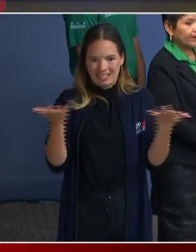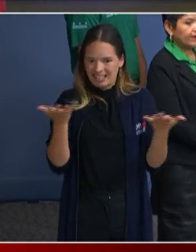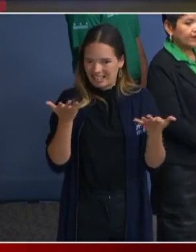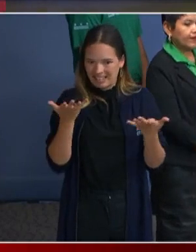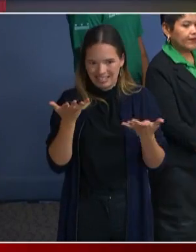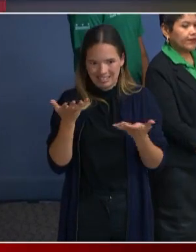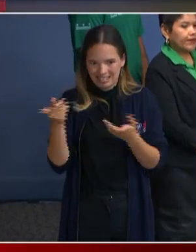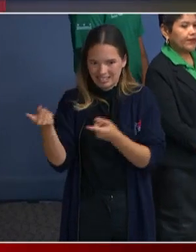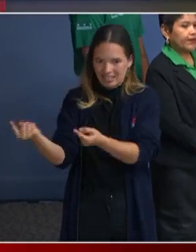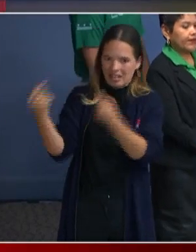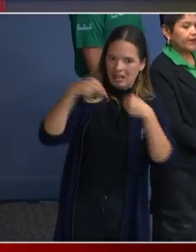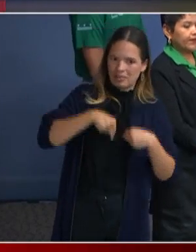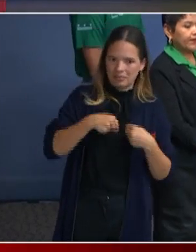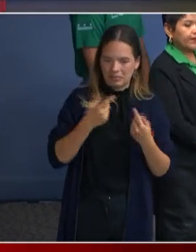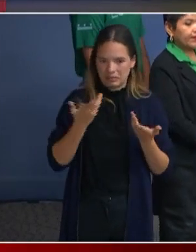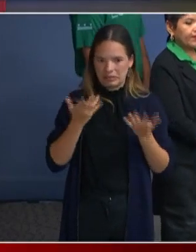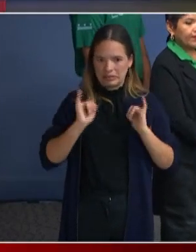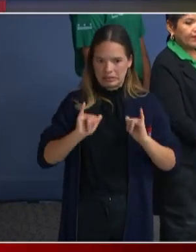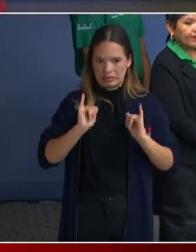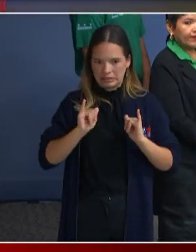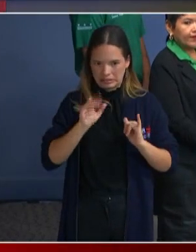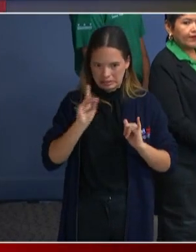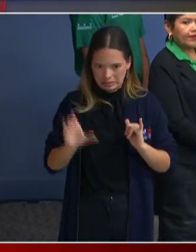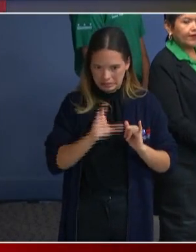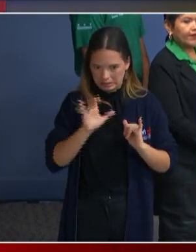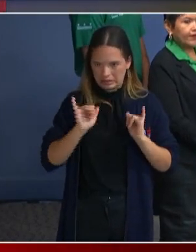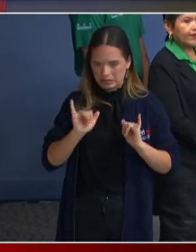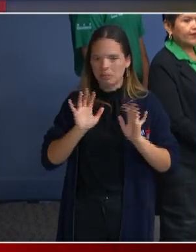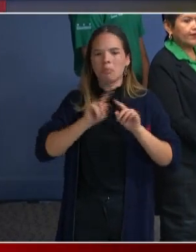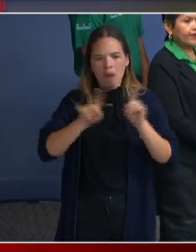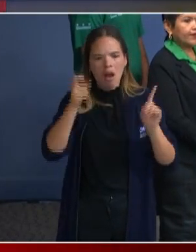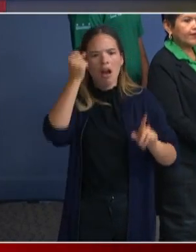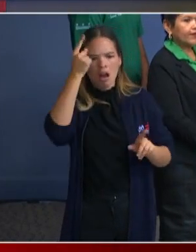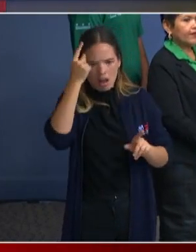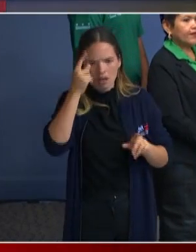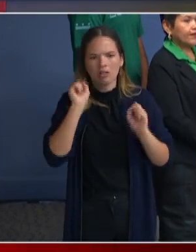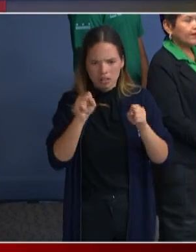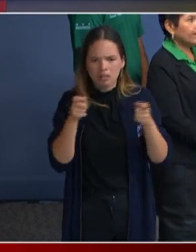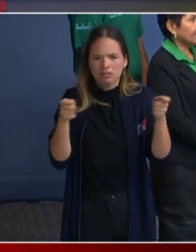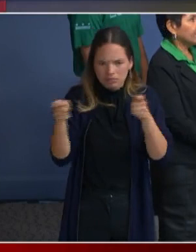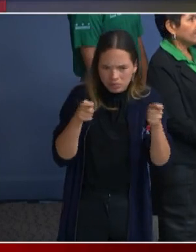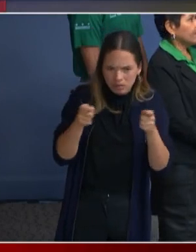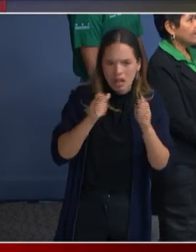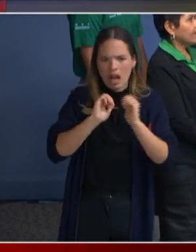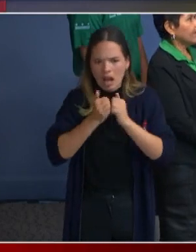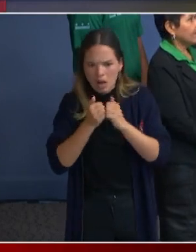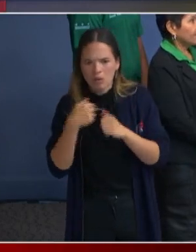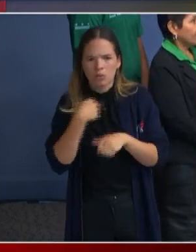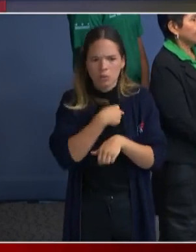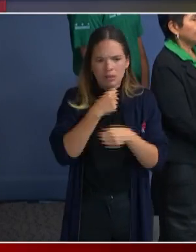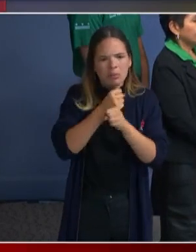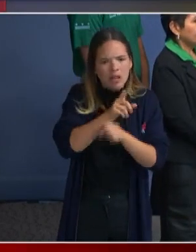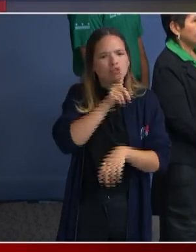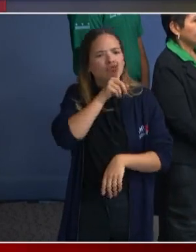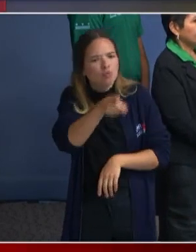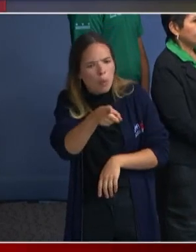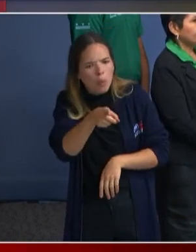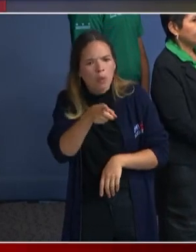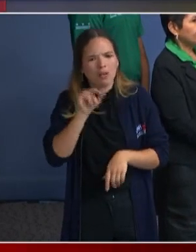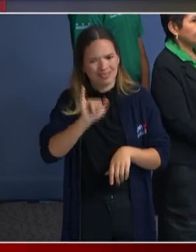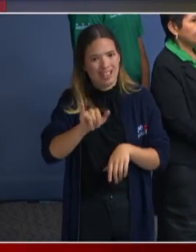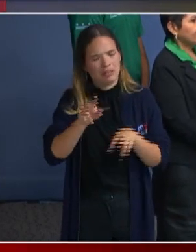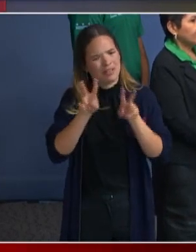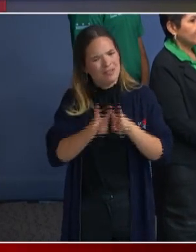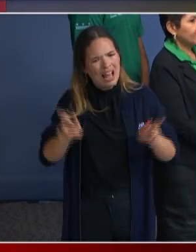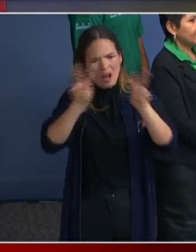But we do have control on how we make sure that our values are present and all that we